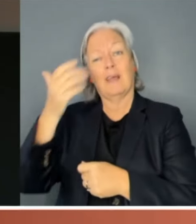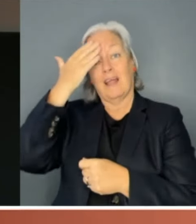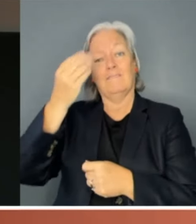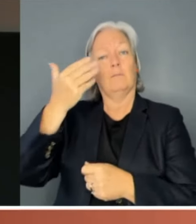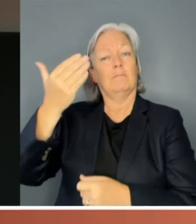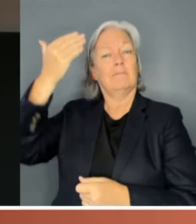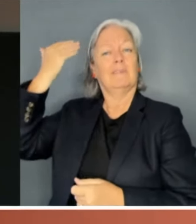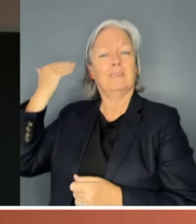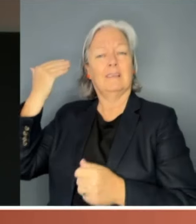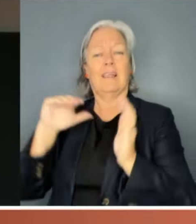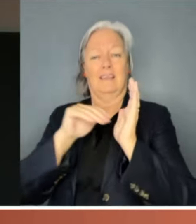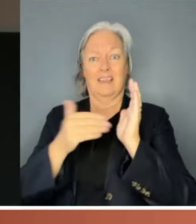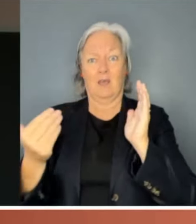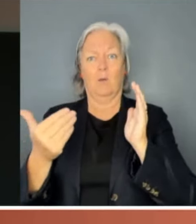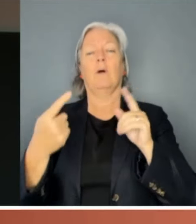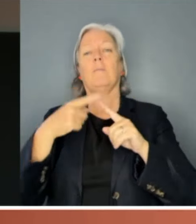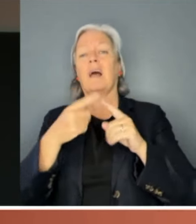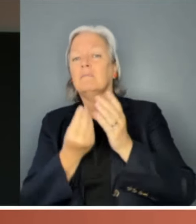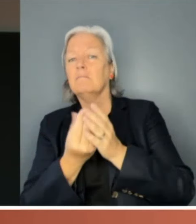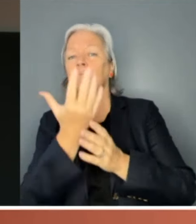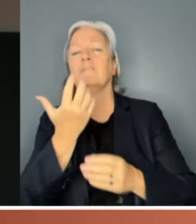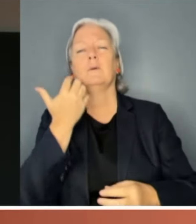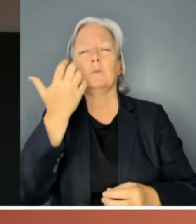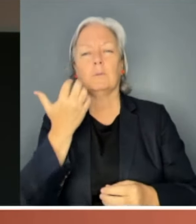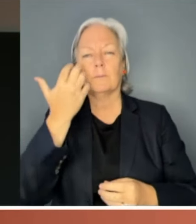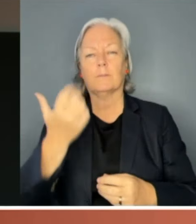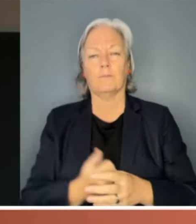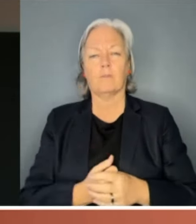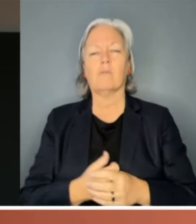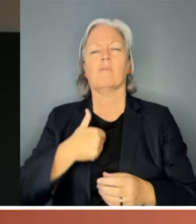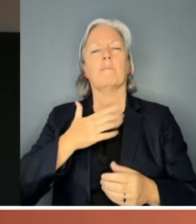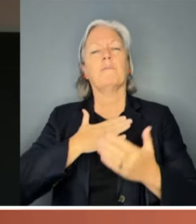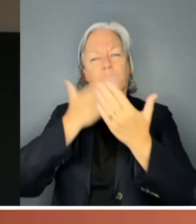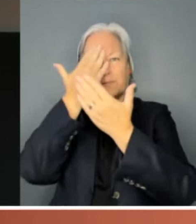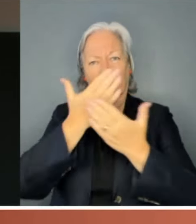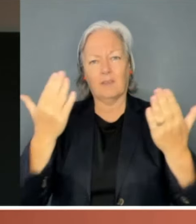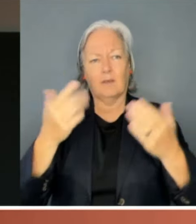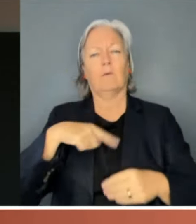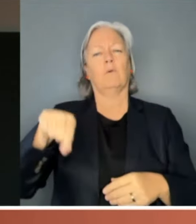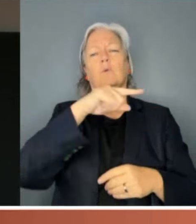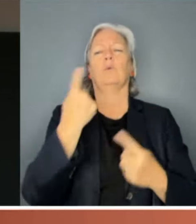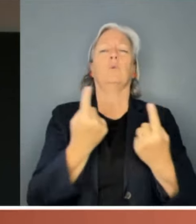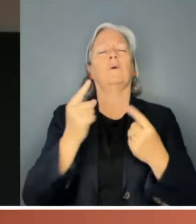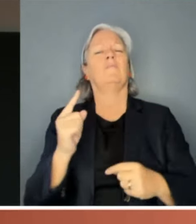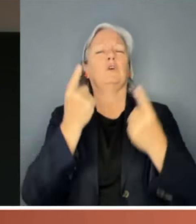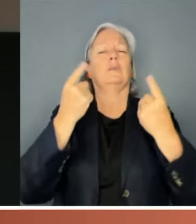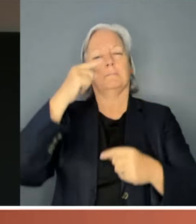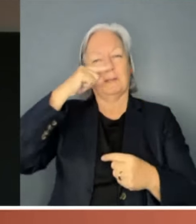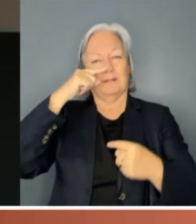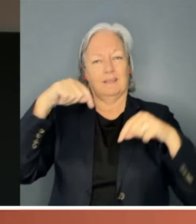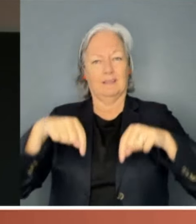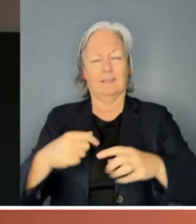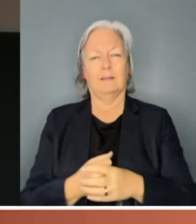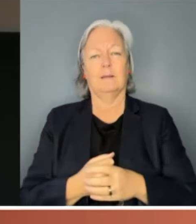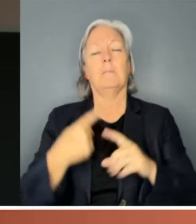present and emerging and acknowledge all of Australia's first peoples. I also acknowledge our host, the